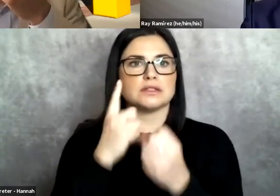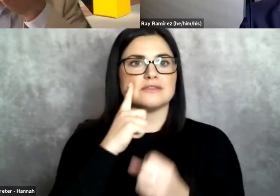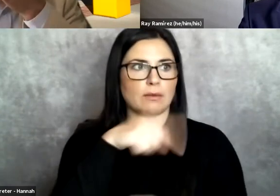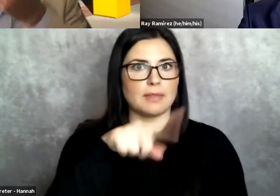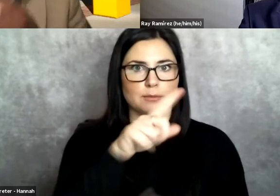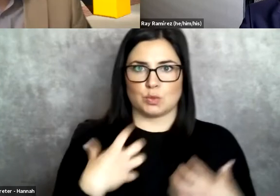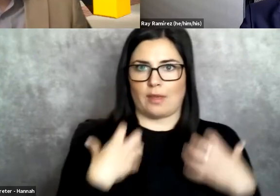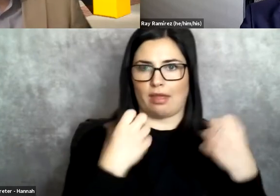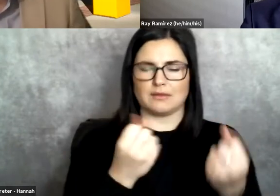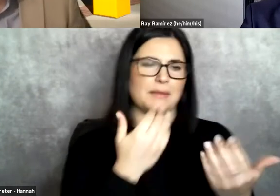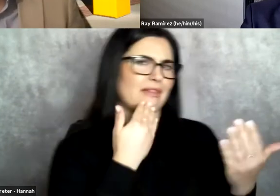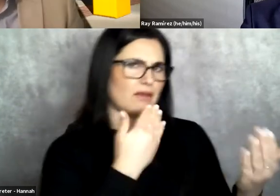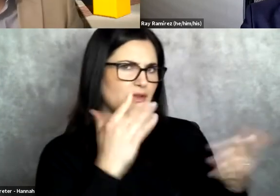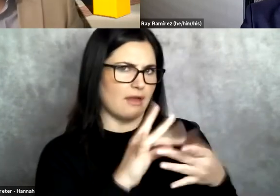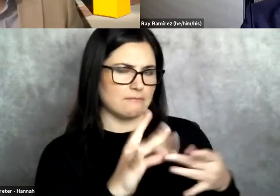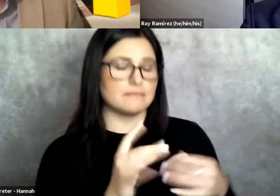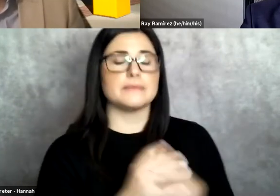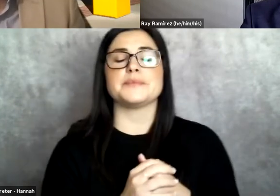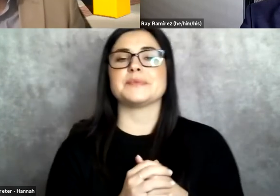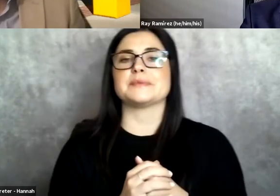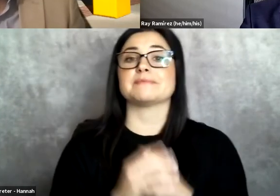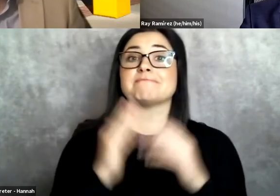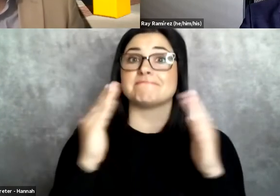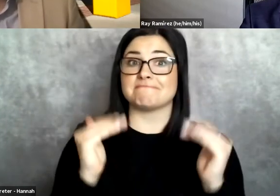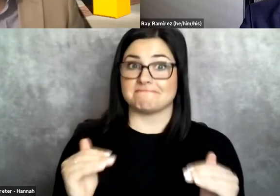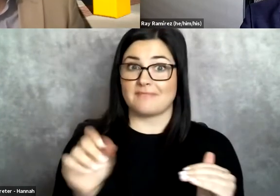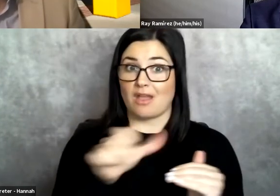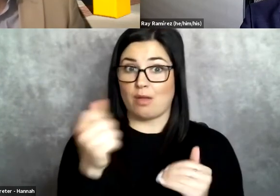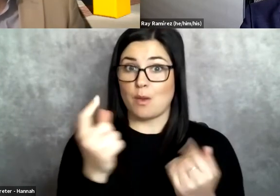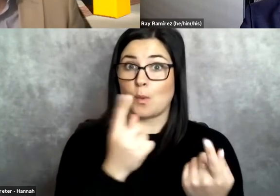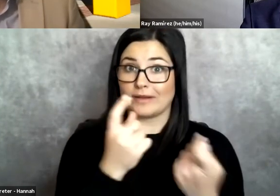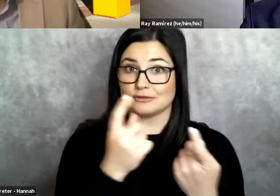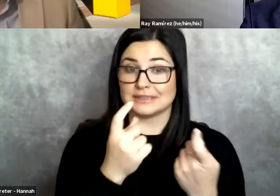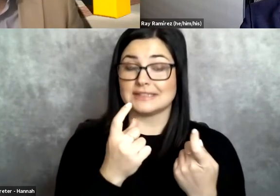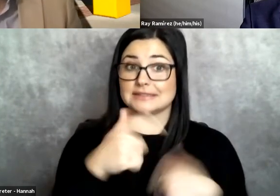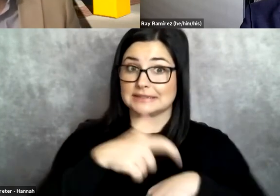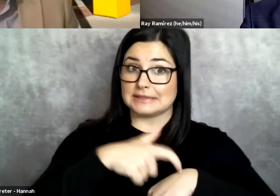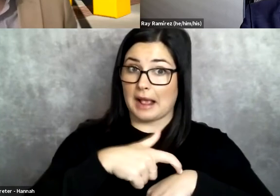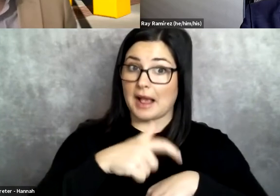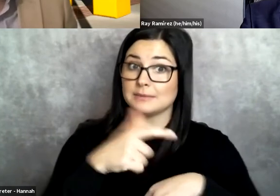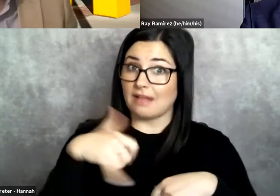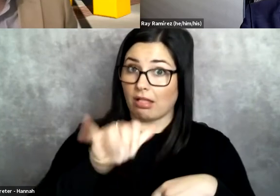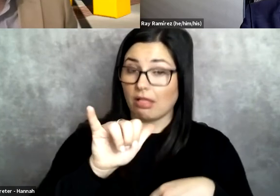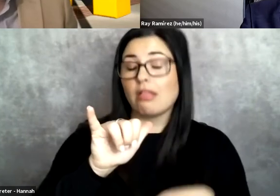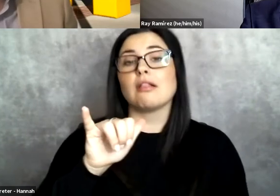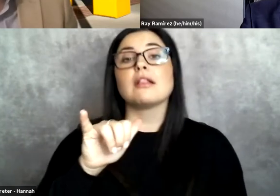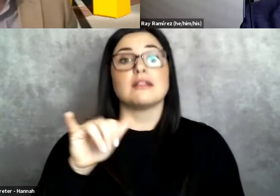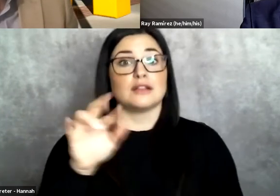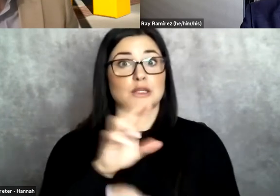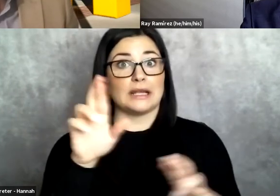So thank you for that, Danny. We do have a couple more questions and since we do have time, if you don't mind, I like to pose these.